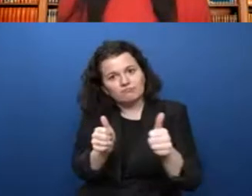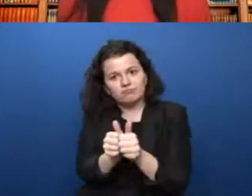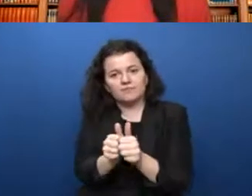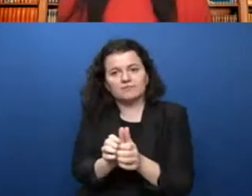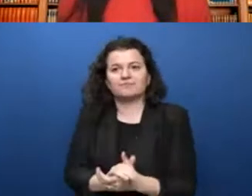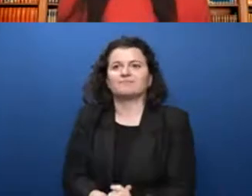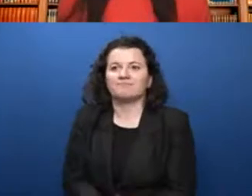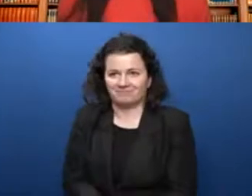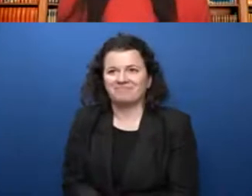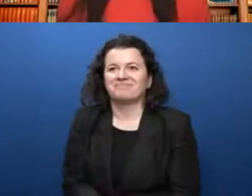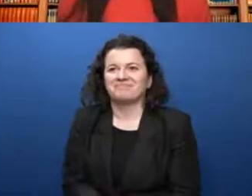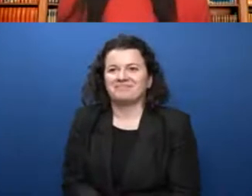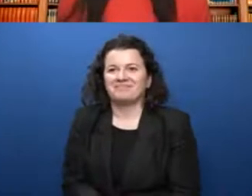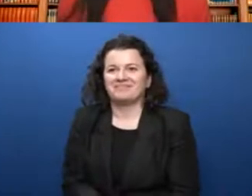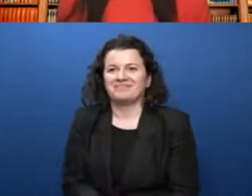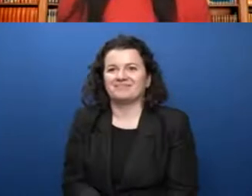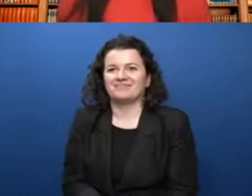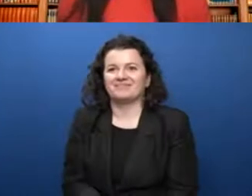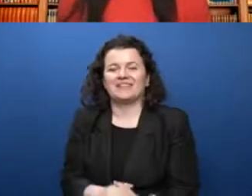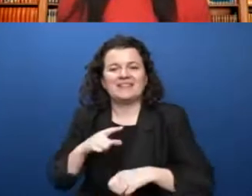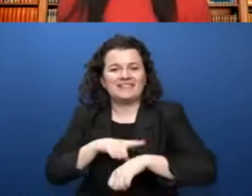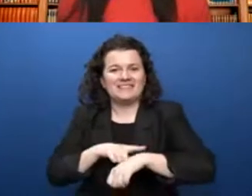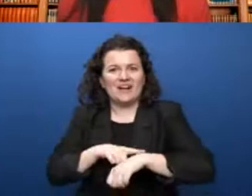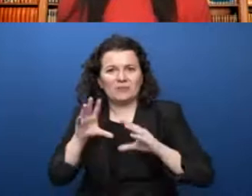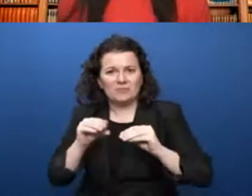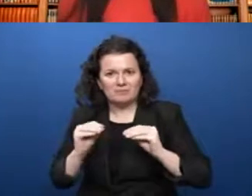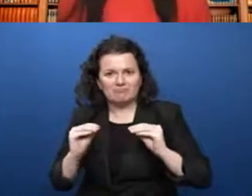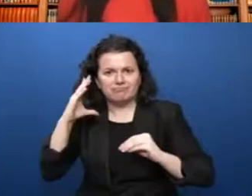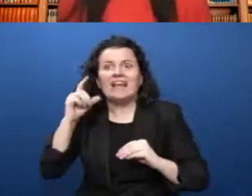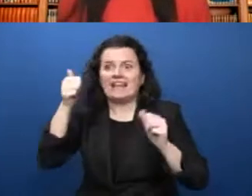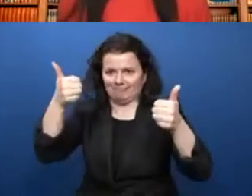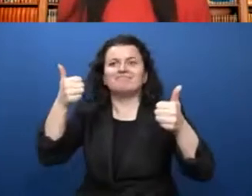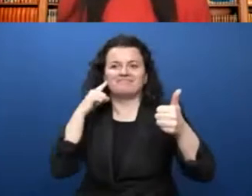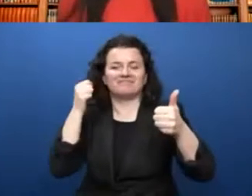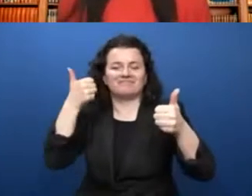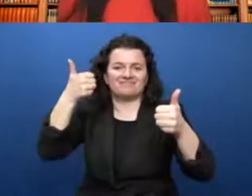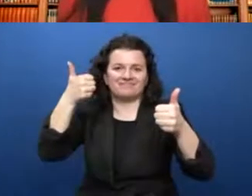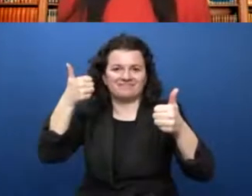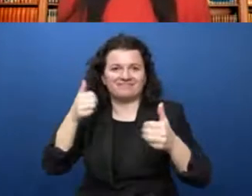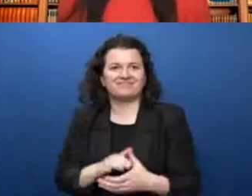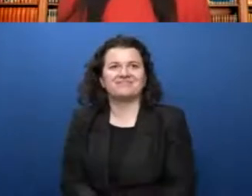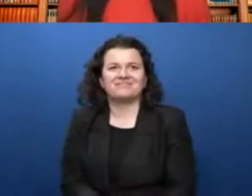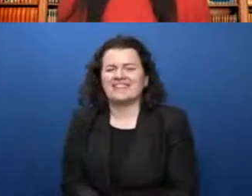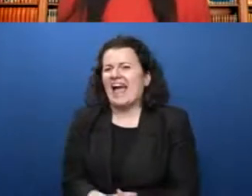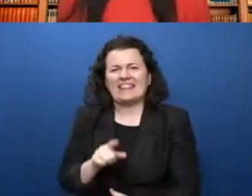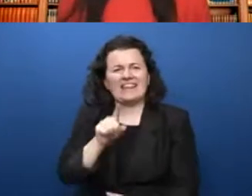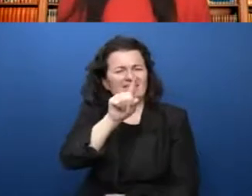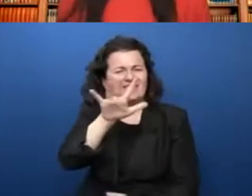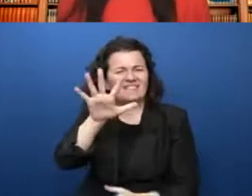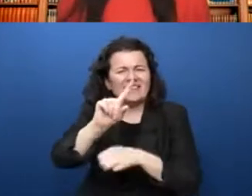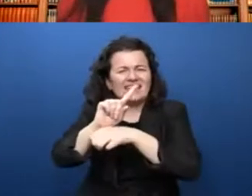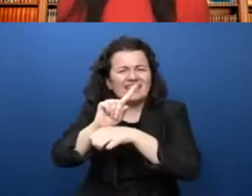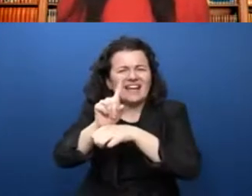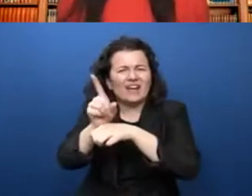And one moment, the audio went out. Is it back on now, testing? It's on now. I think we missed about 15 or 20 seconds.